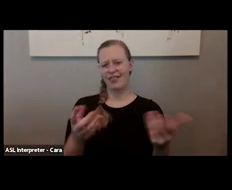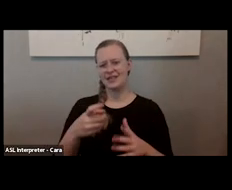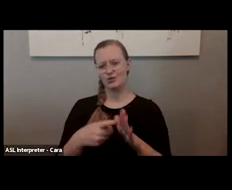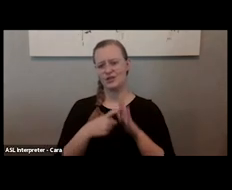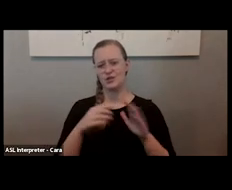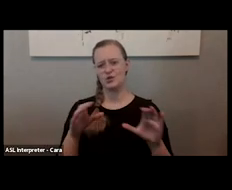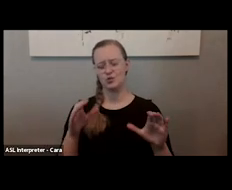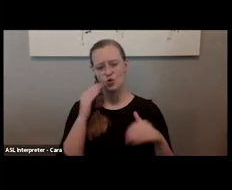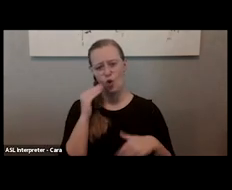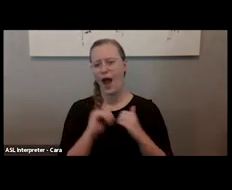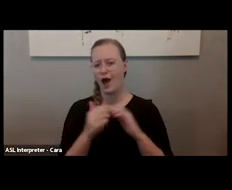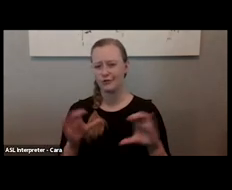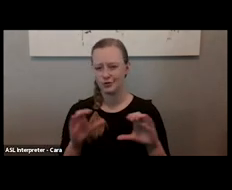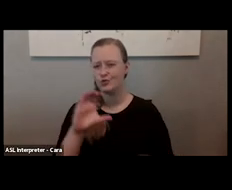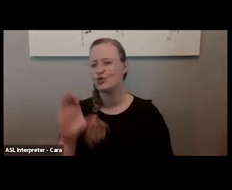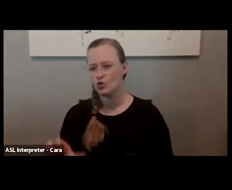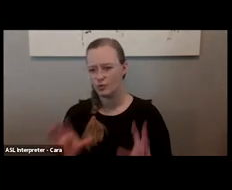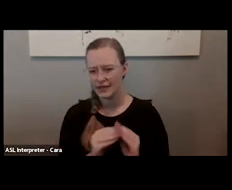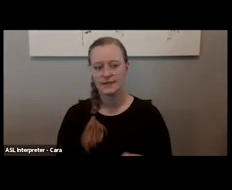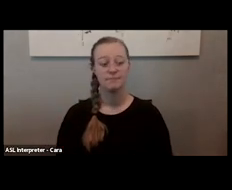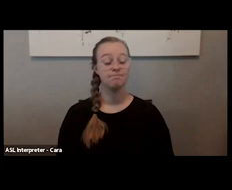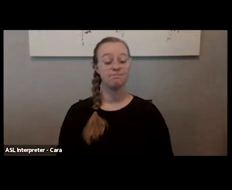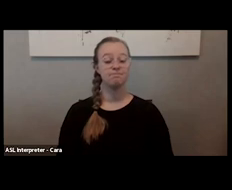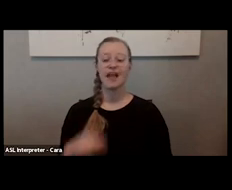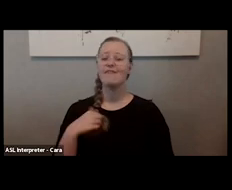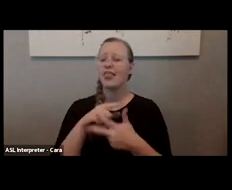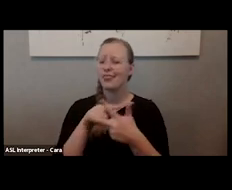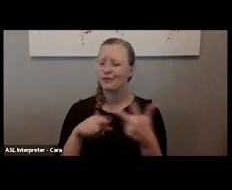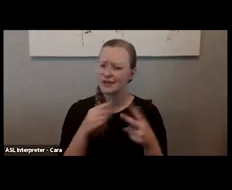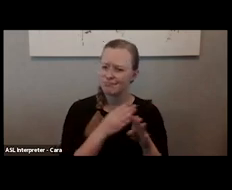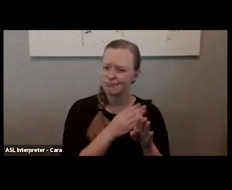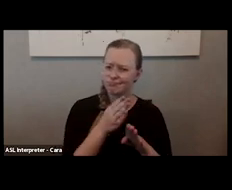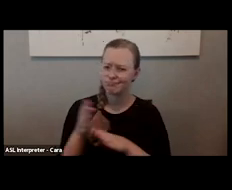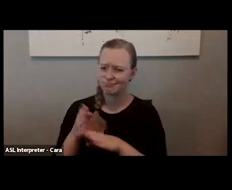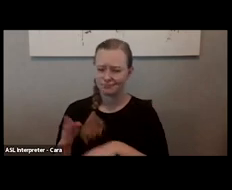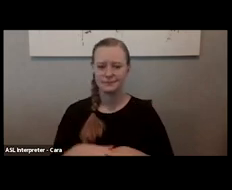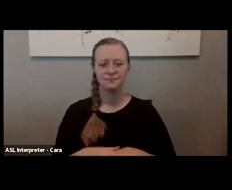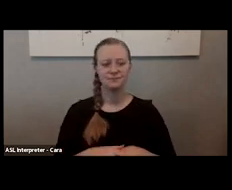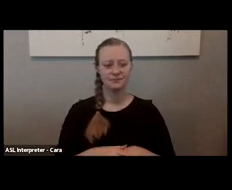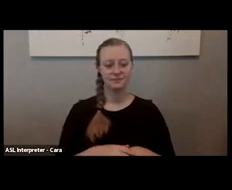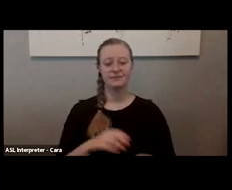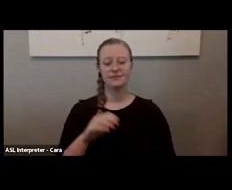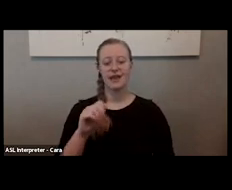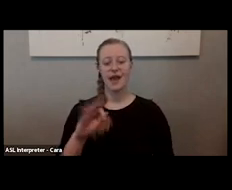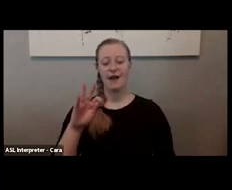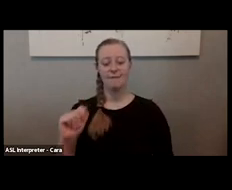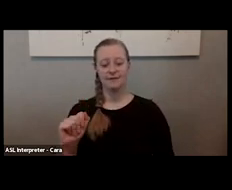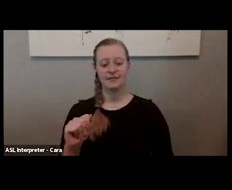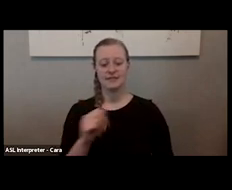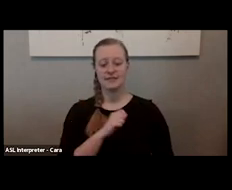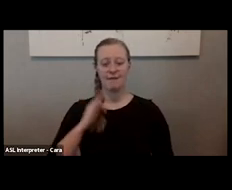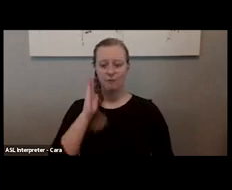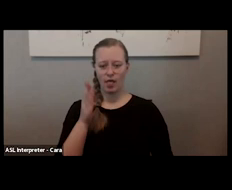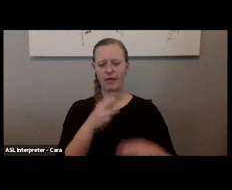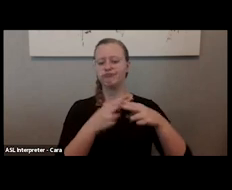For our one-hour webinar, we will have three main parts. Americans for the Arts staff will briefly go over the legislative topics